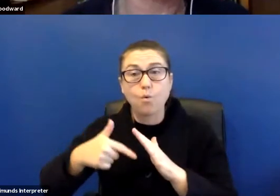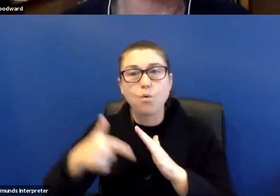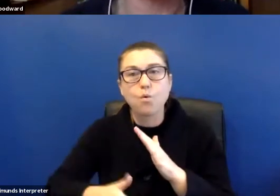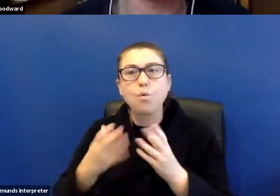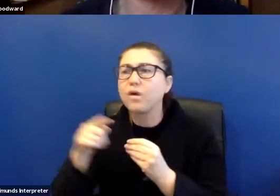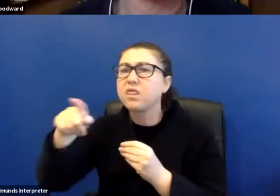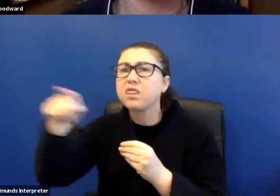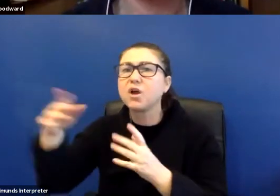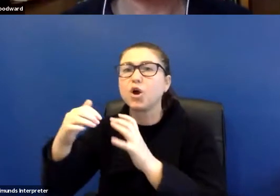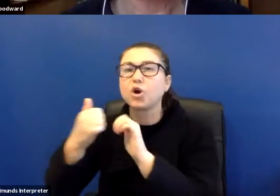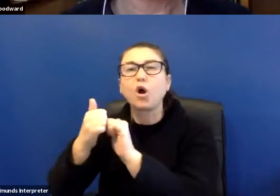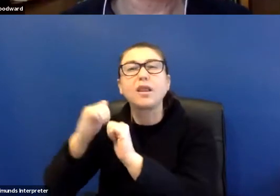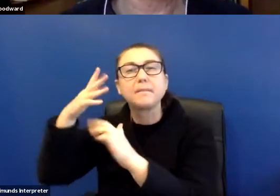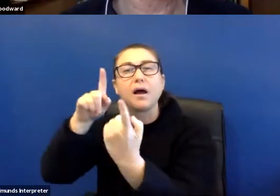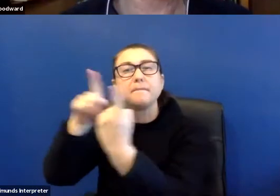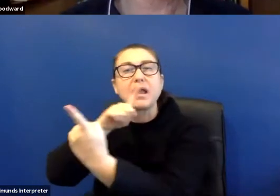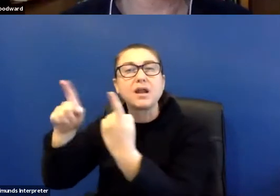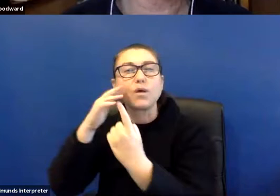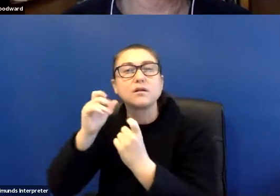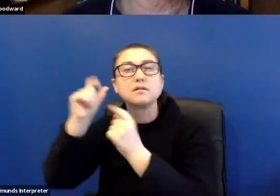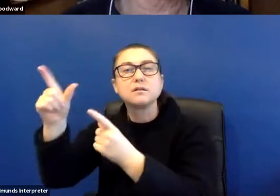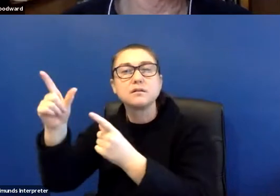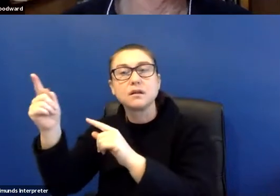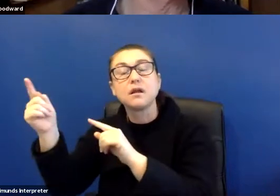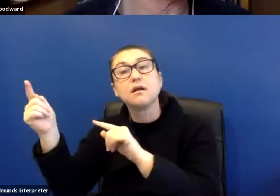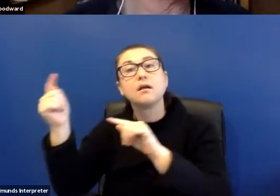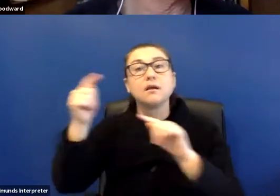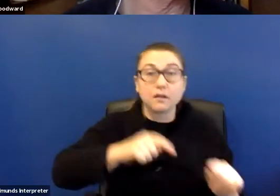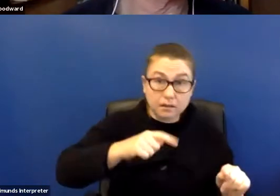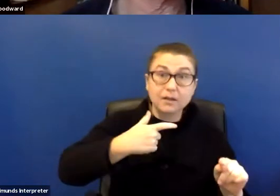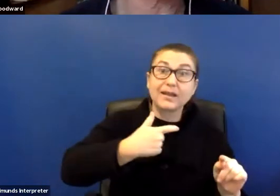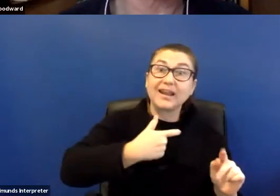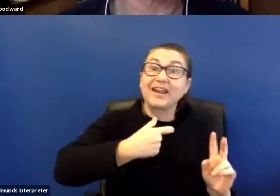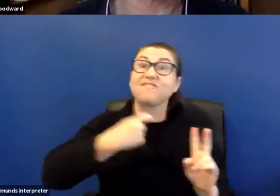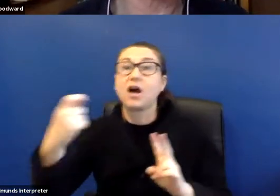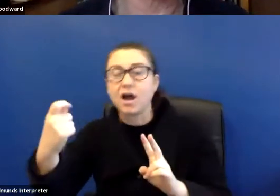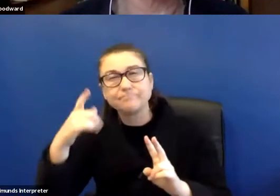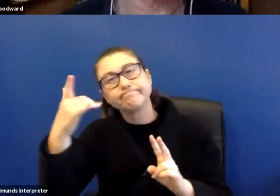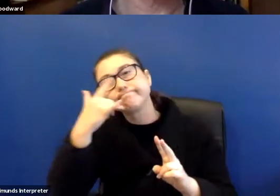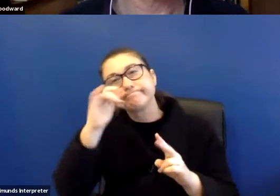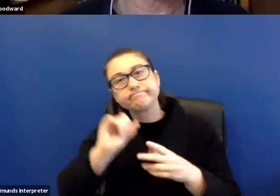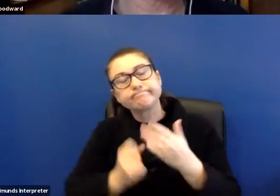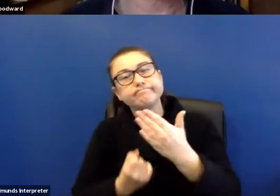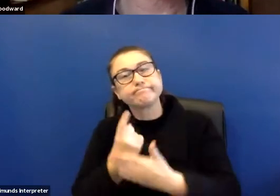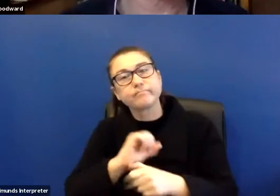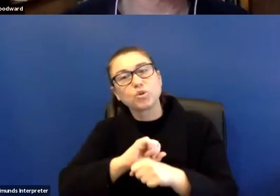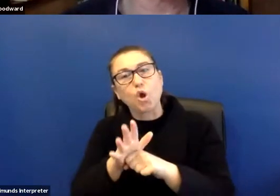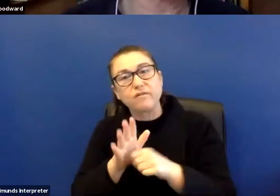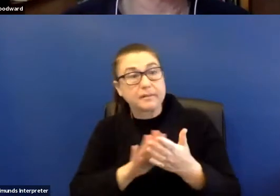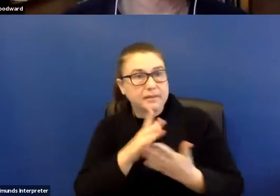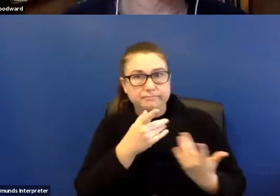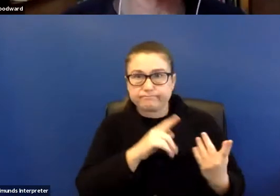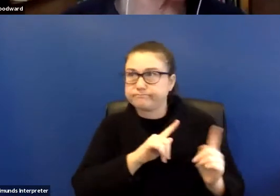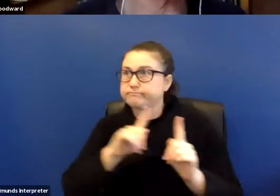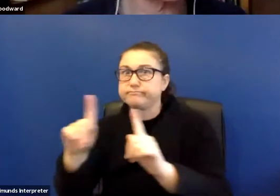of the colleagues that we met in America. But, of course, that, you know, the world taking the swerve that it did, that's been